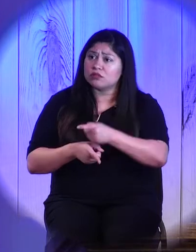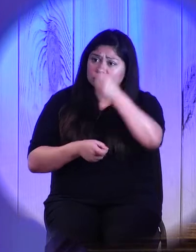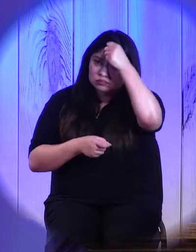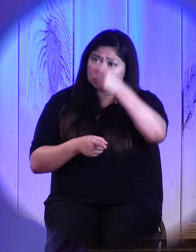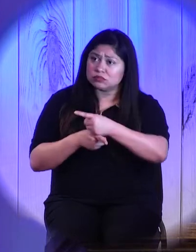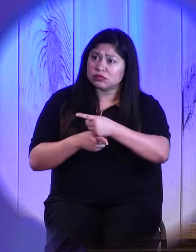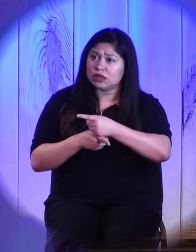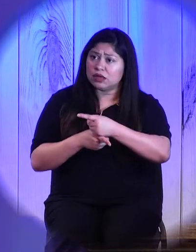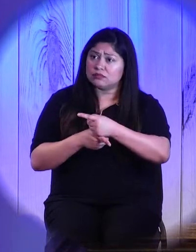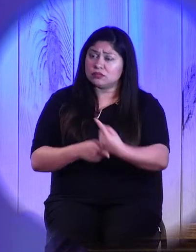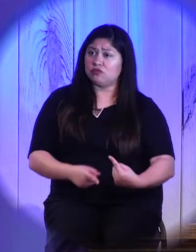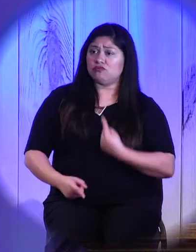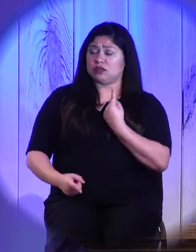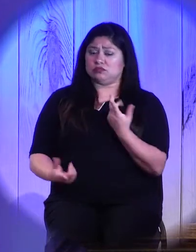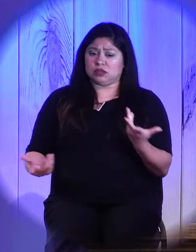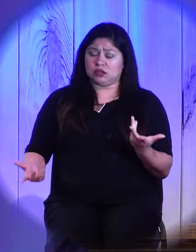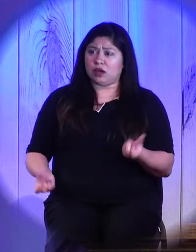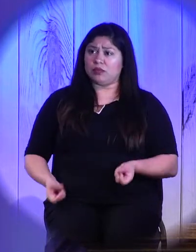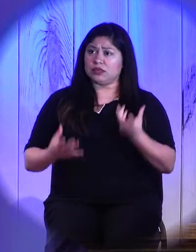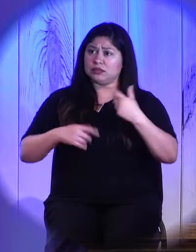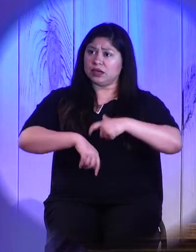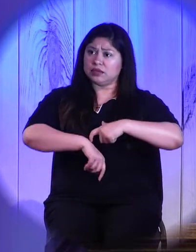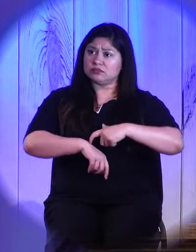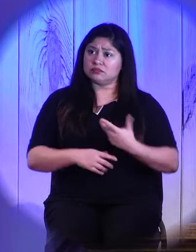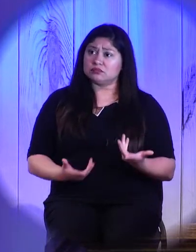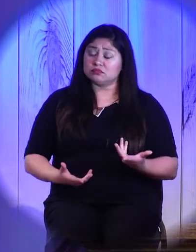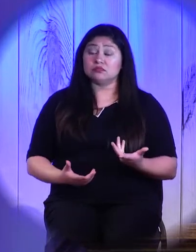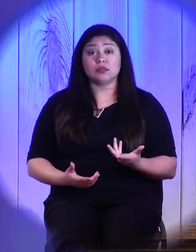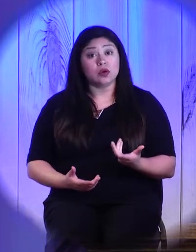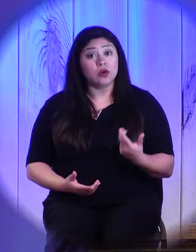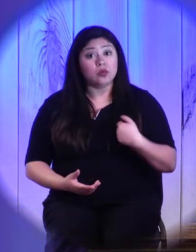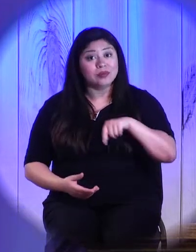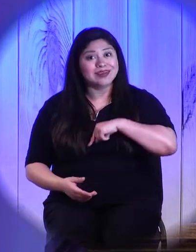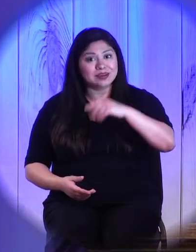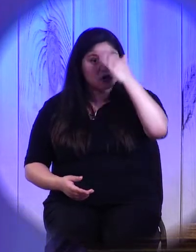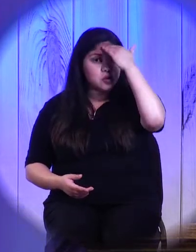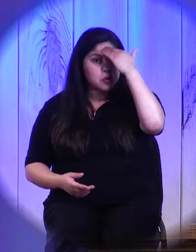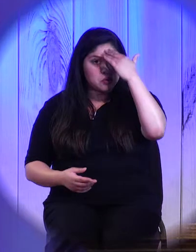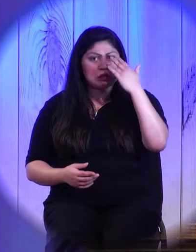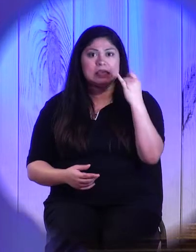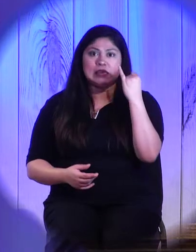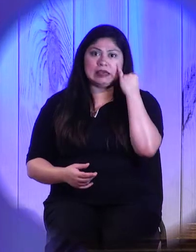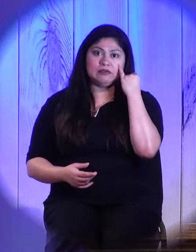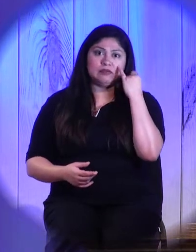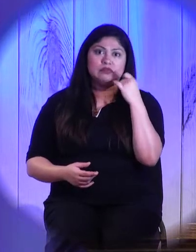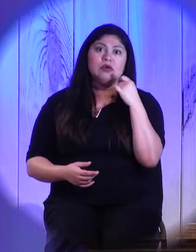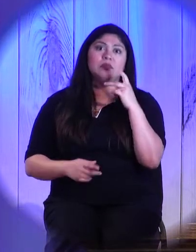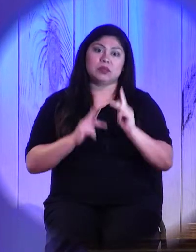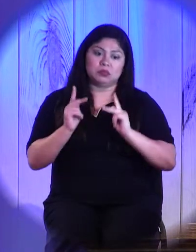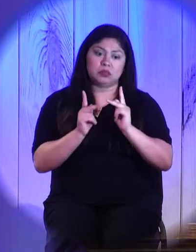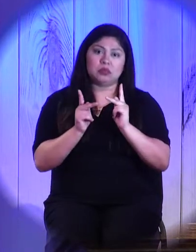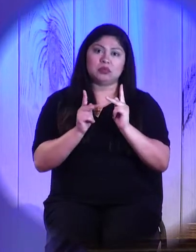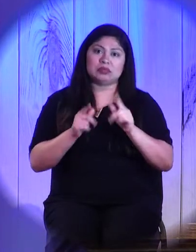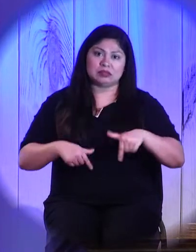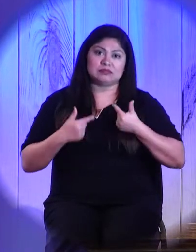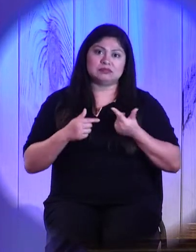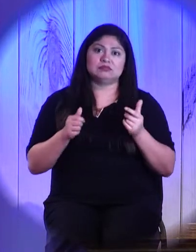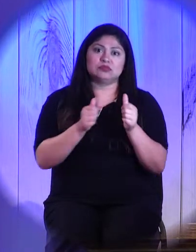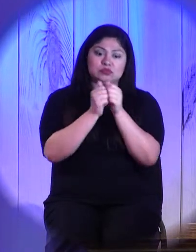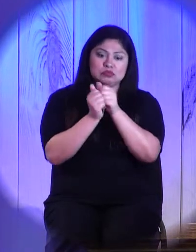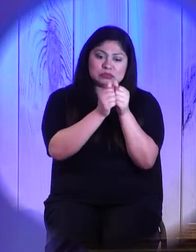practical question because we know that at any time people find themselves living together in close proximity, they have a tendency